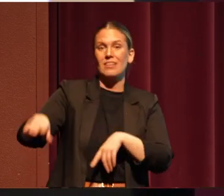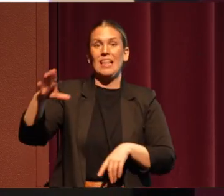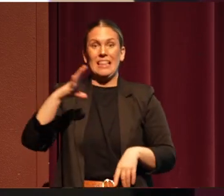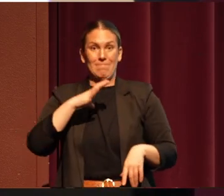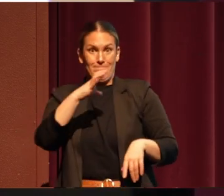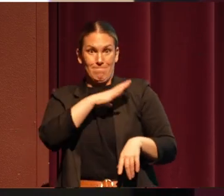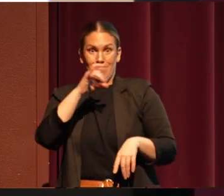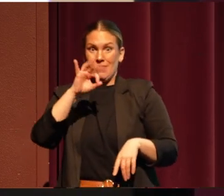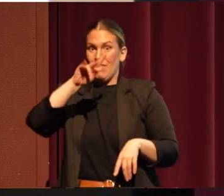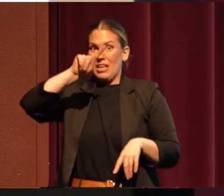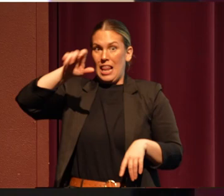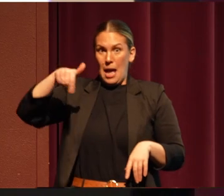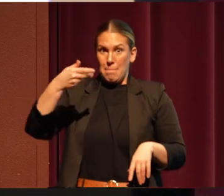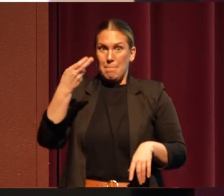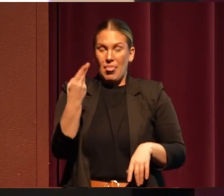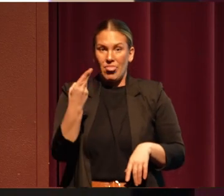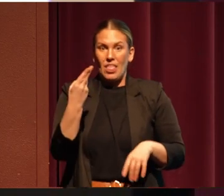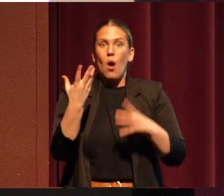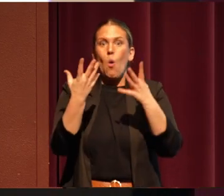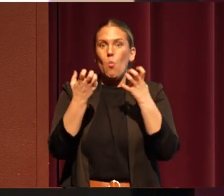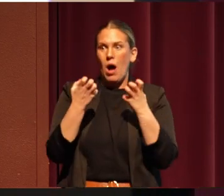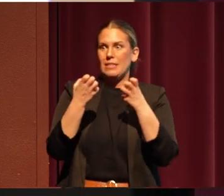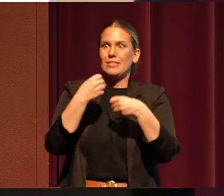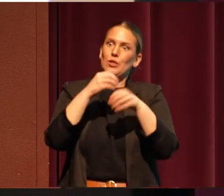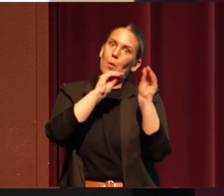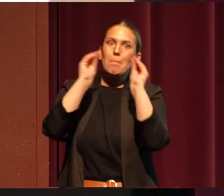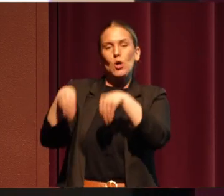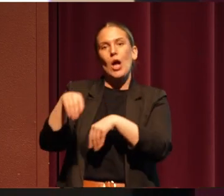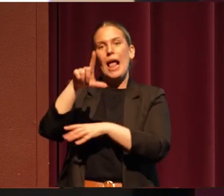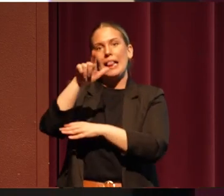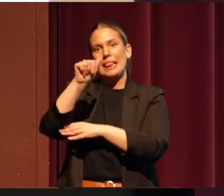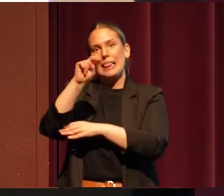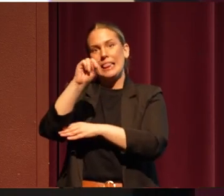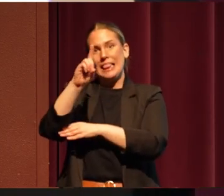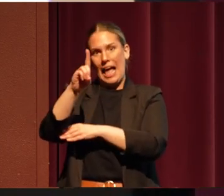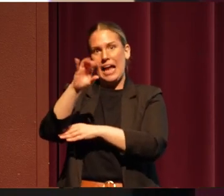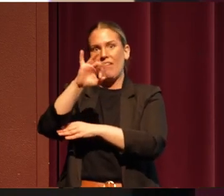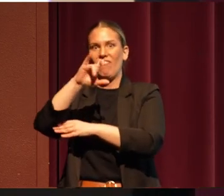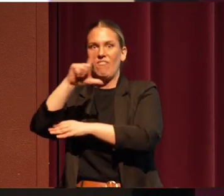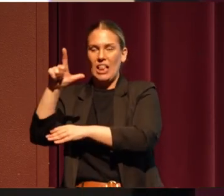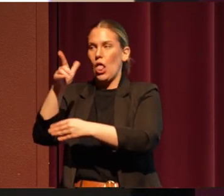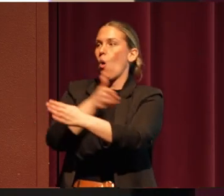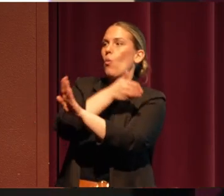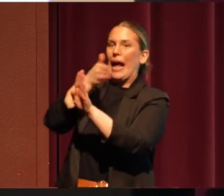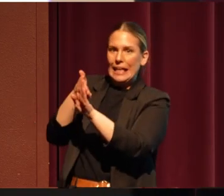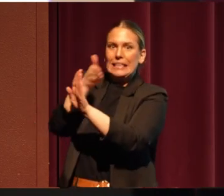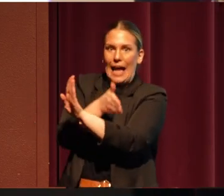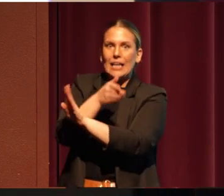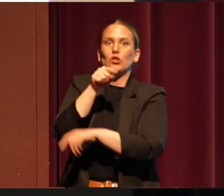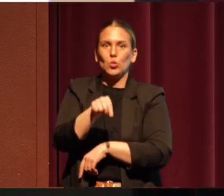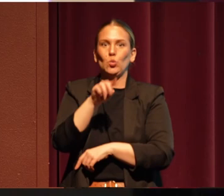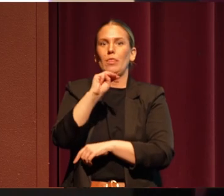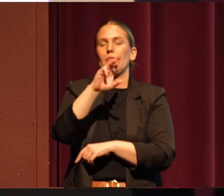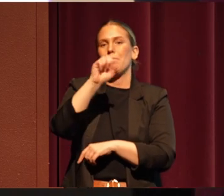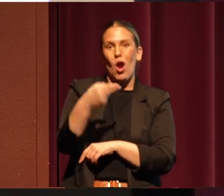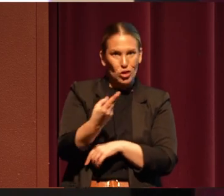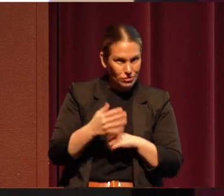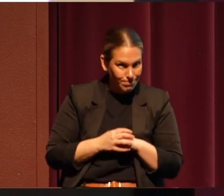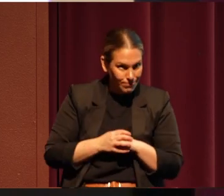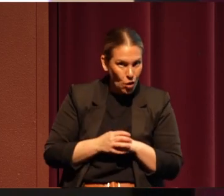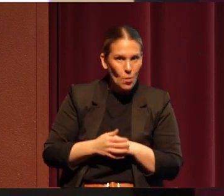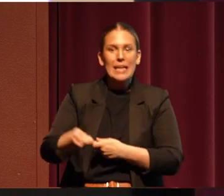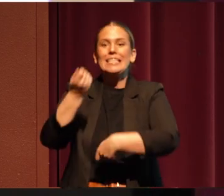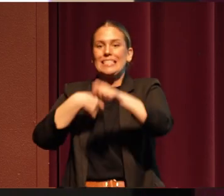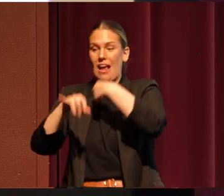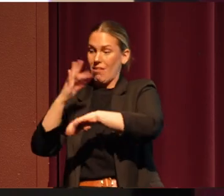800-acre landfill right next to the Klamath Marsh. So instead of restoring it to its